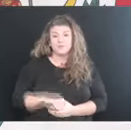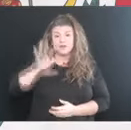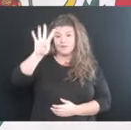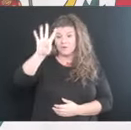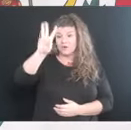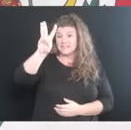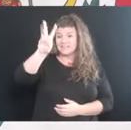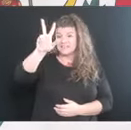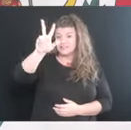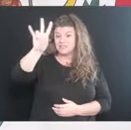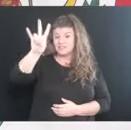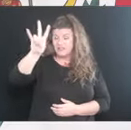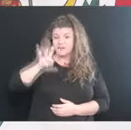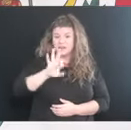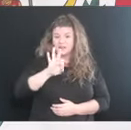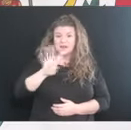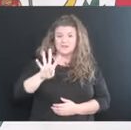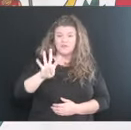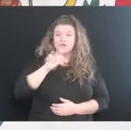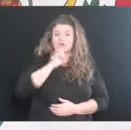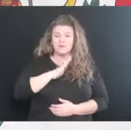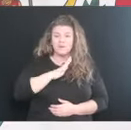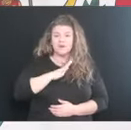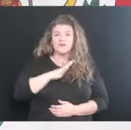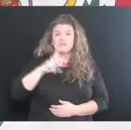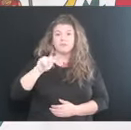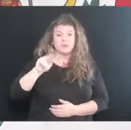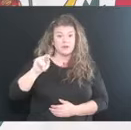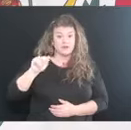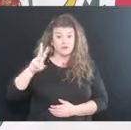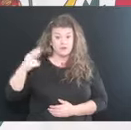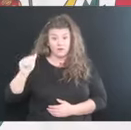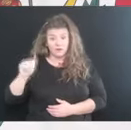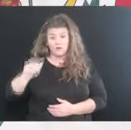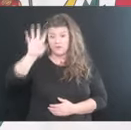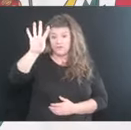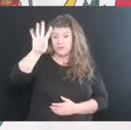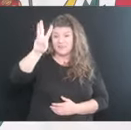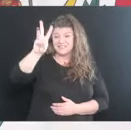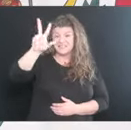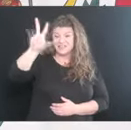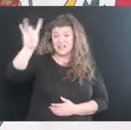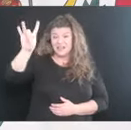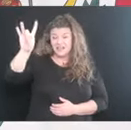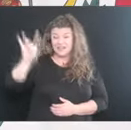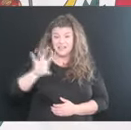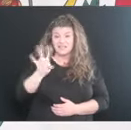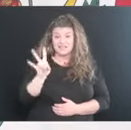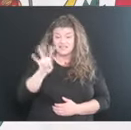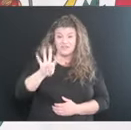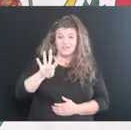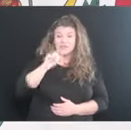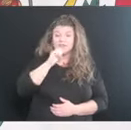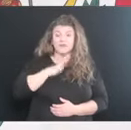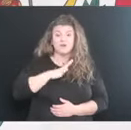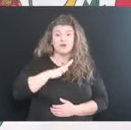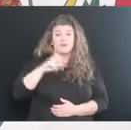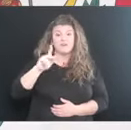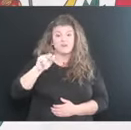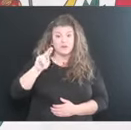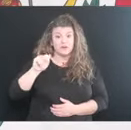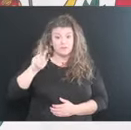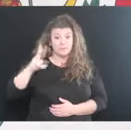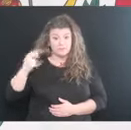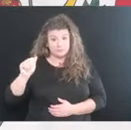The 4637th death of a 94-year-old female from Kanawha County, the 4638th death of a 74-year-old female from Kanawha